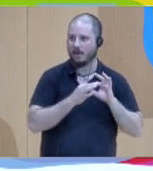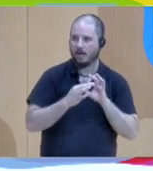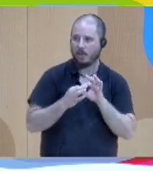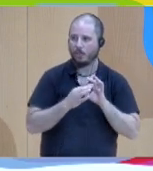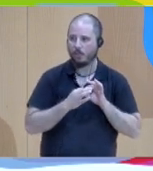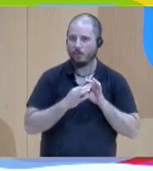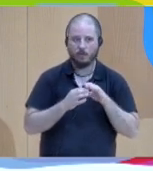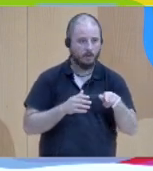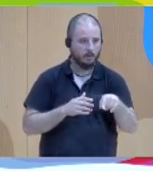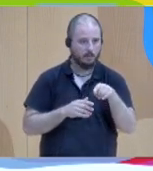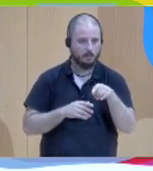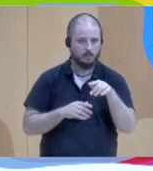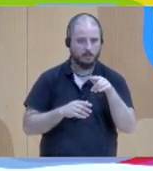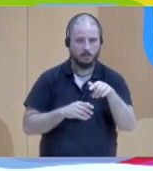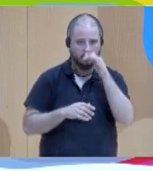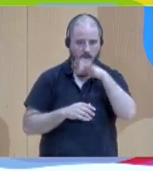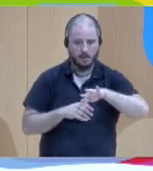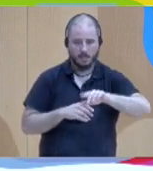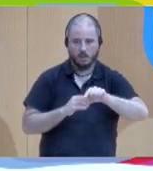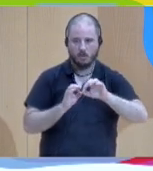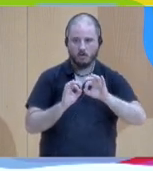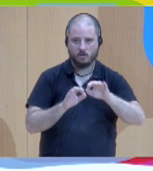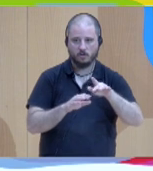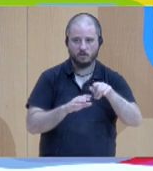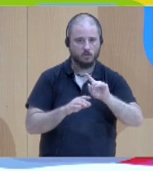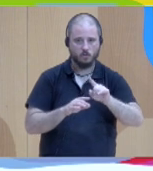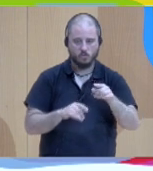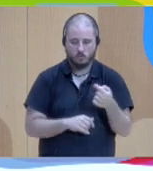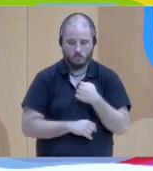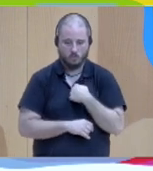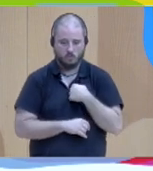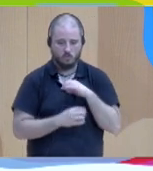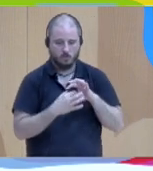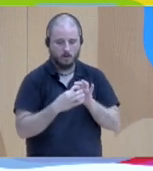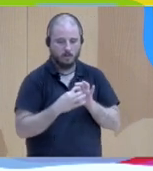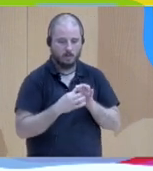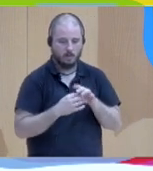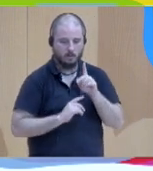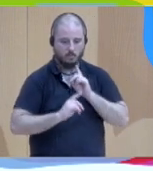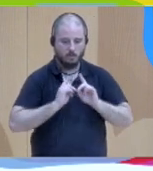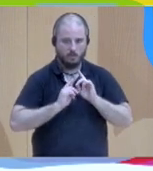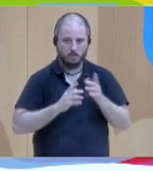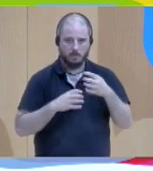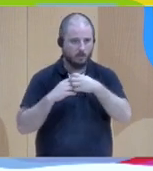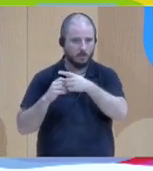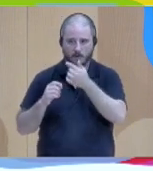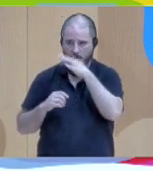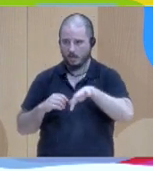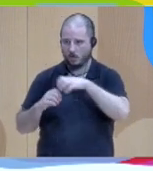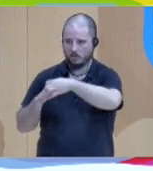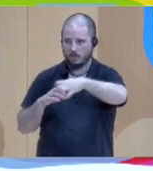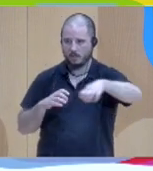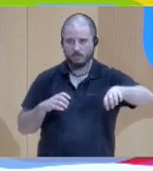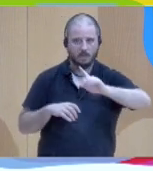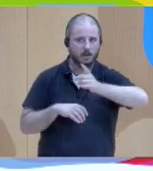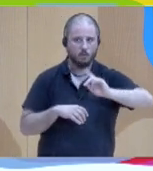you the relationship and do something about it don't classify and then the